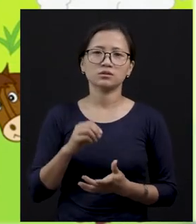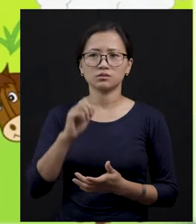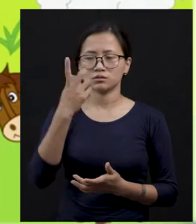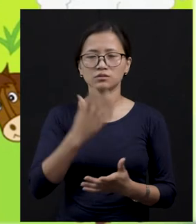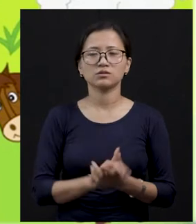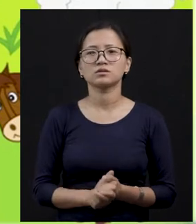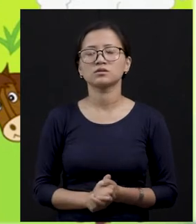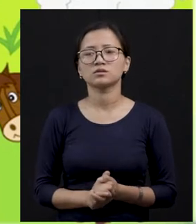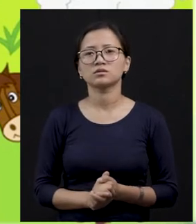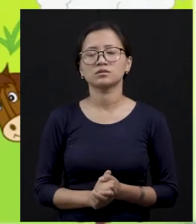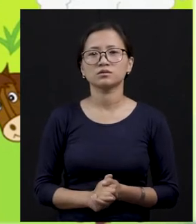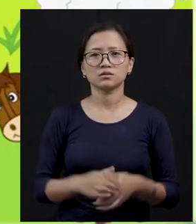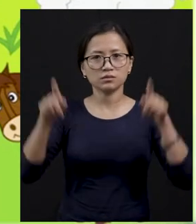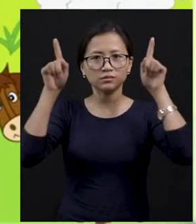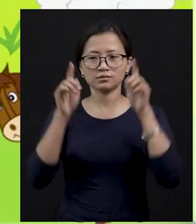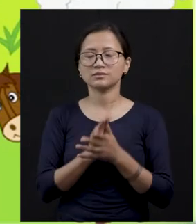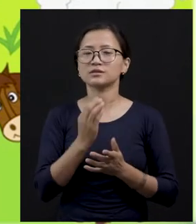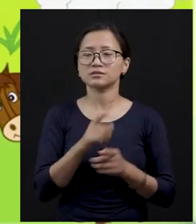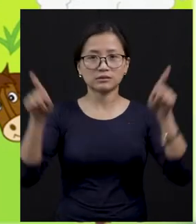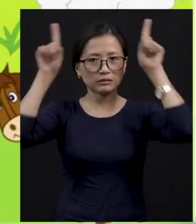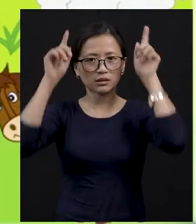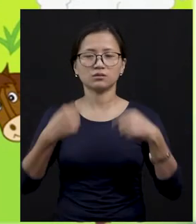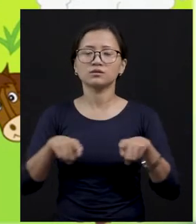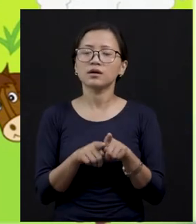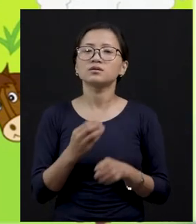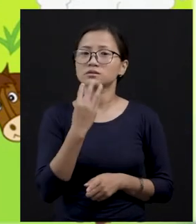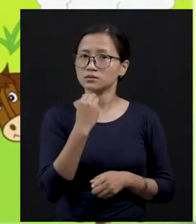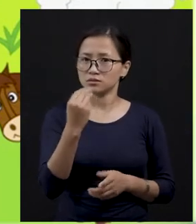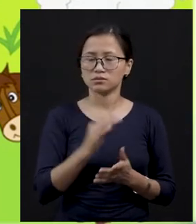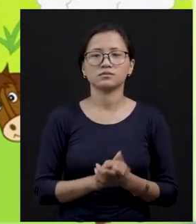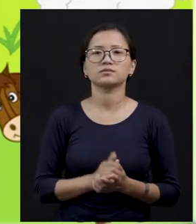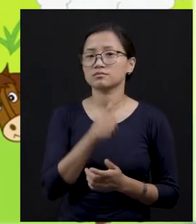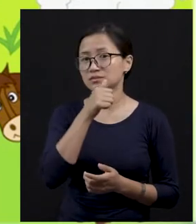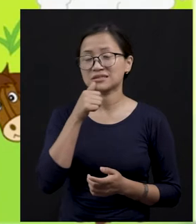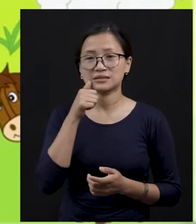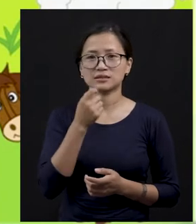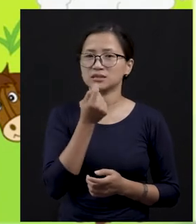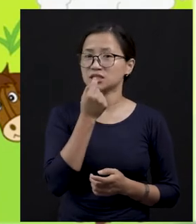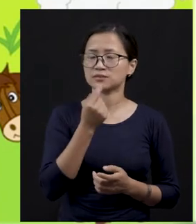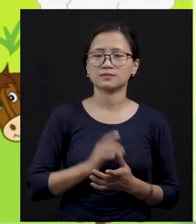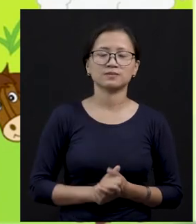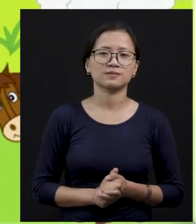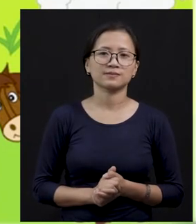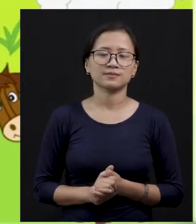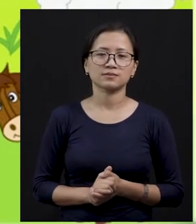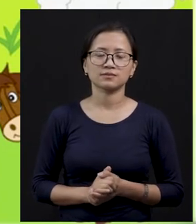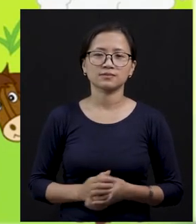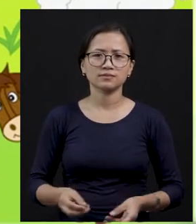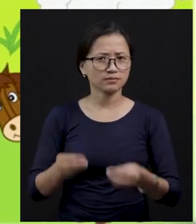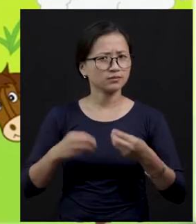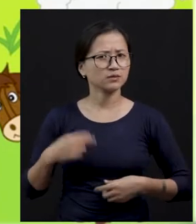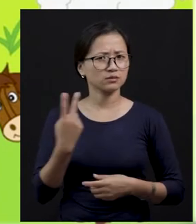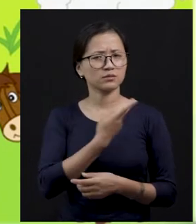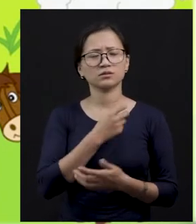the fresh milk of goat and cow. Okay? Or else even sheep, they give us milk